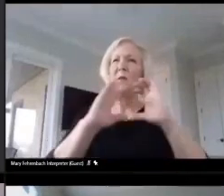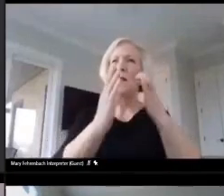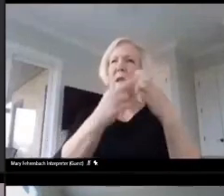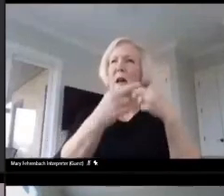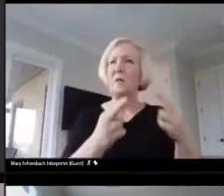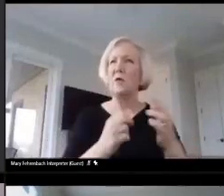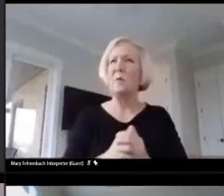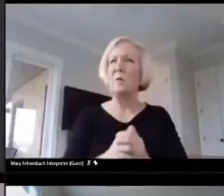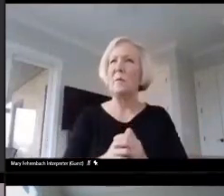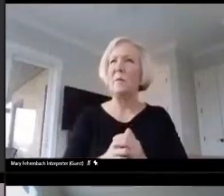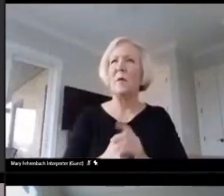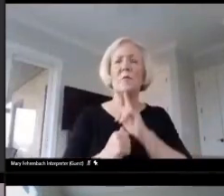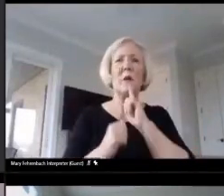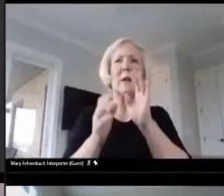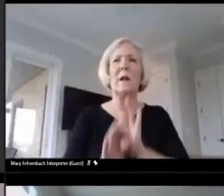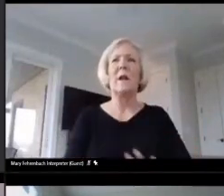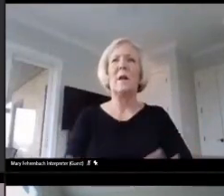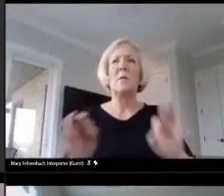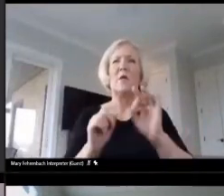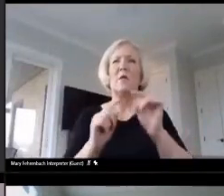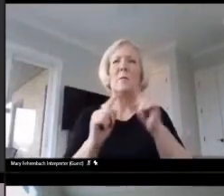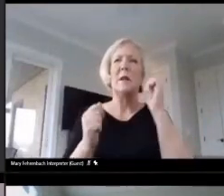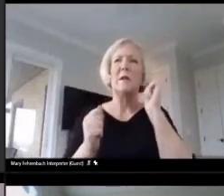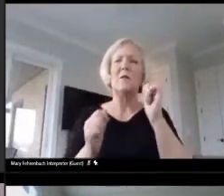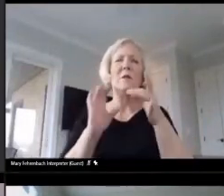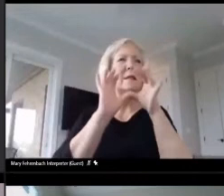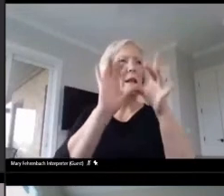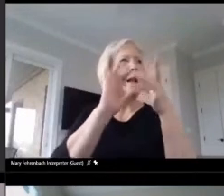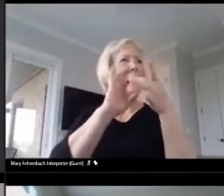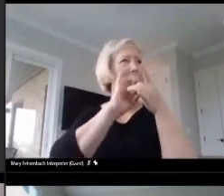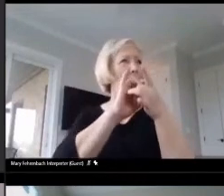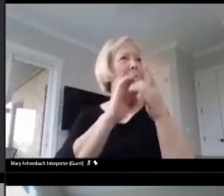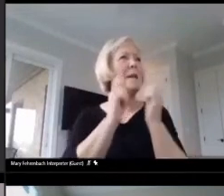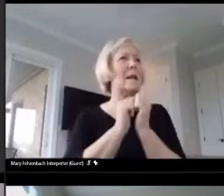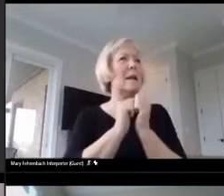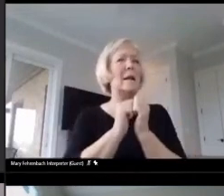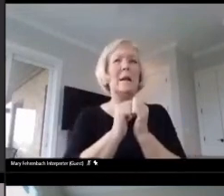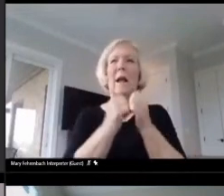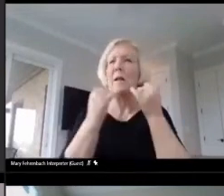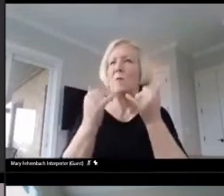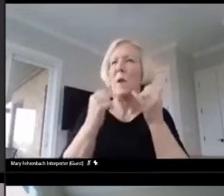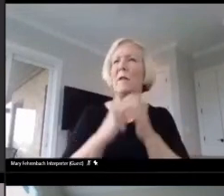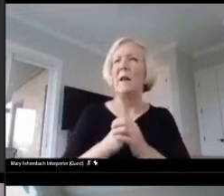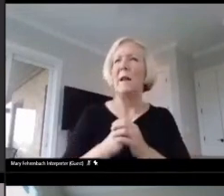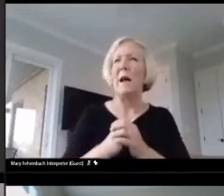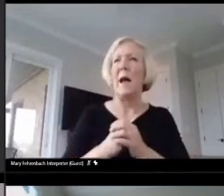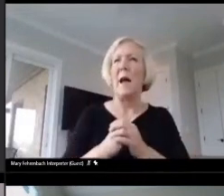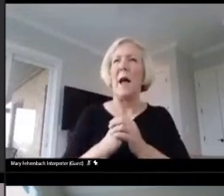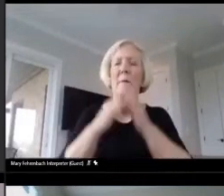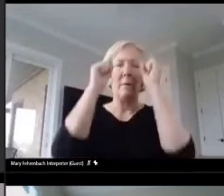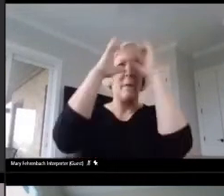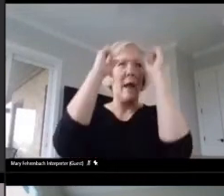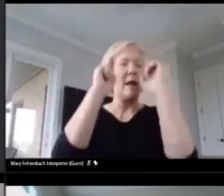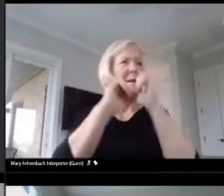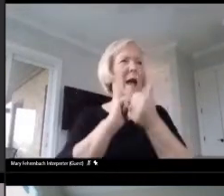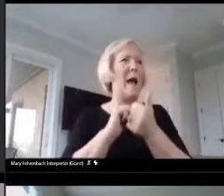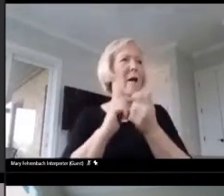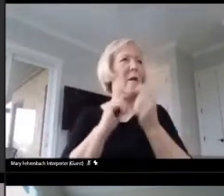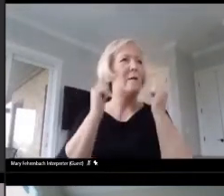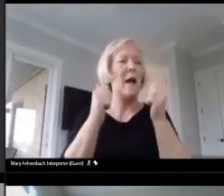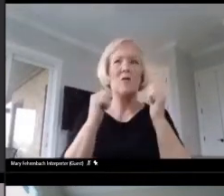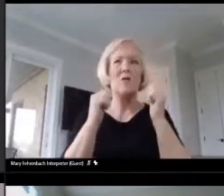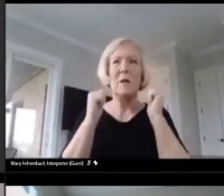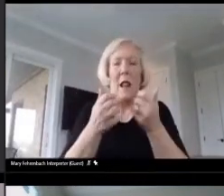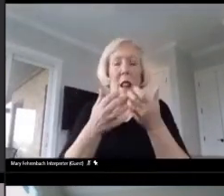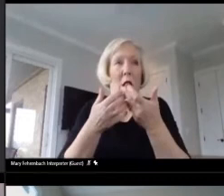that's really important to me to stay connected and relevant. And I'm amazed at how fast you can kind of lose